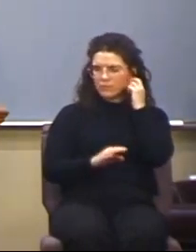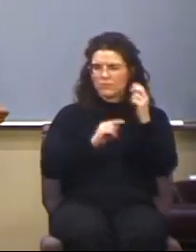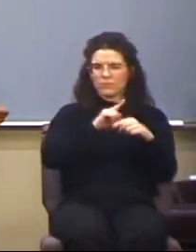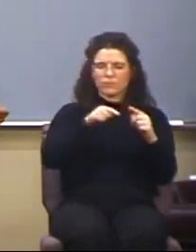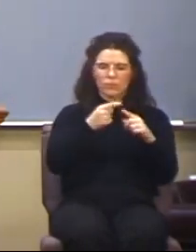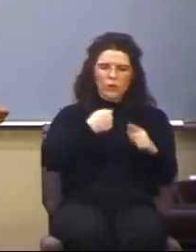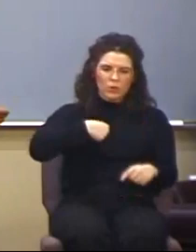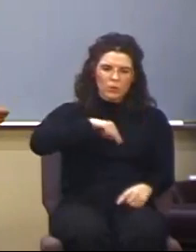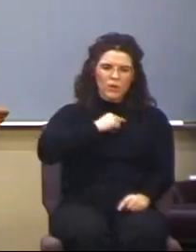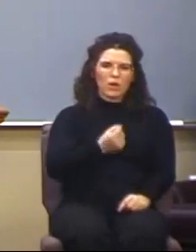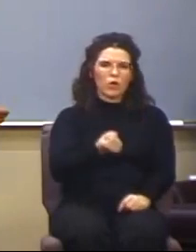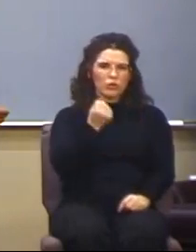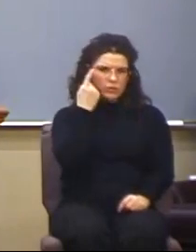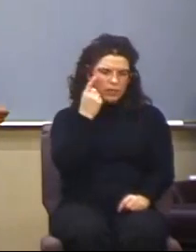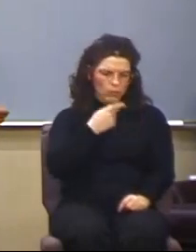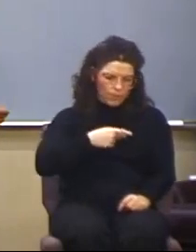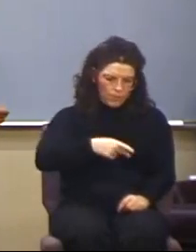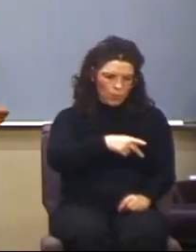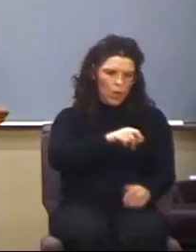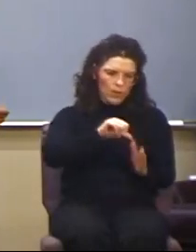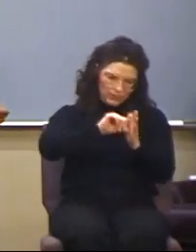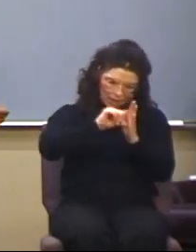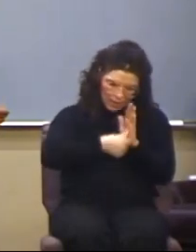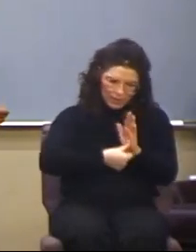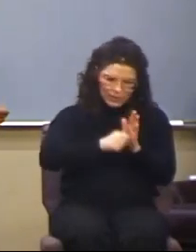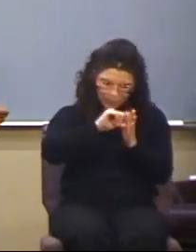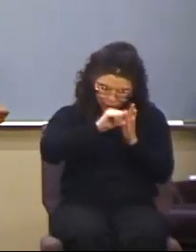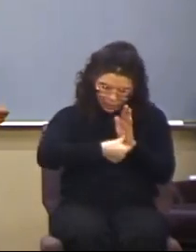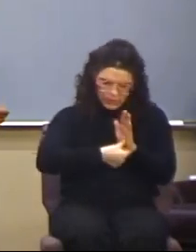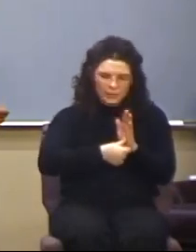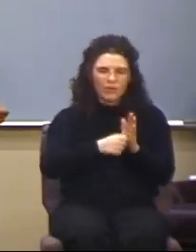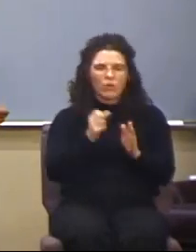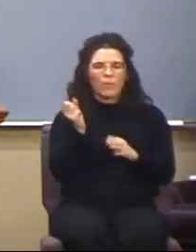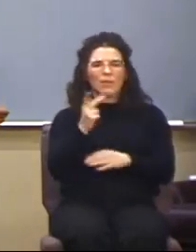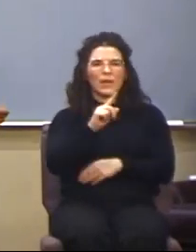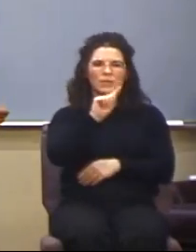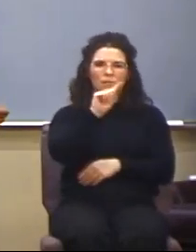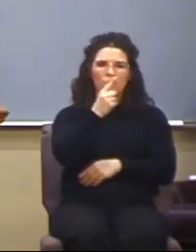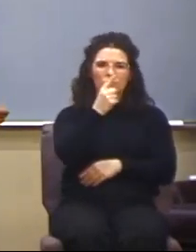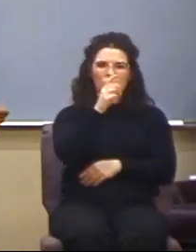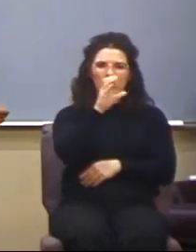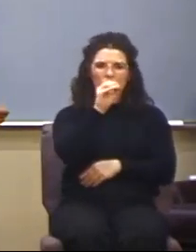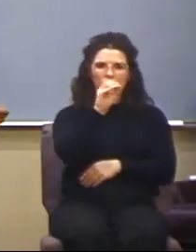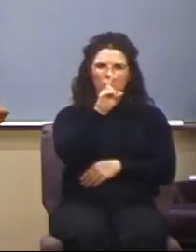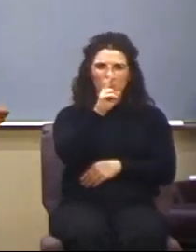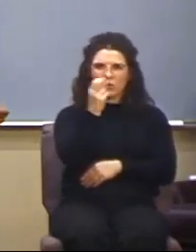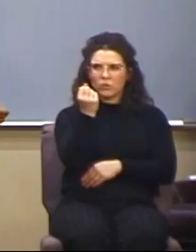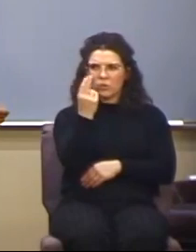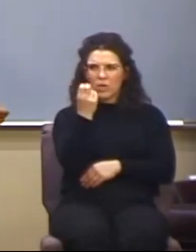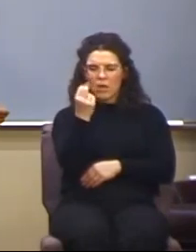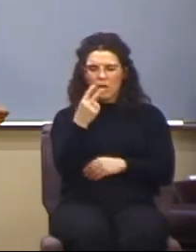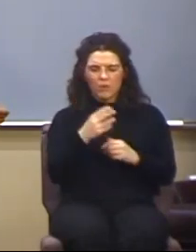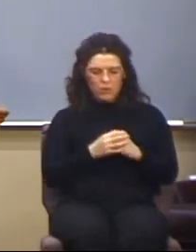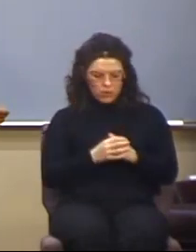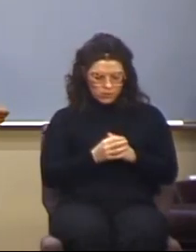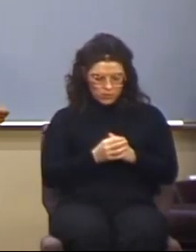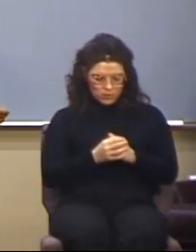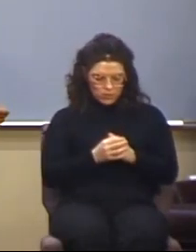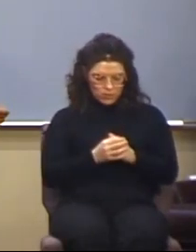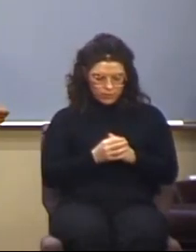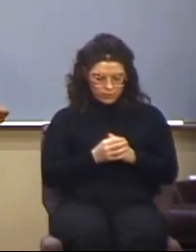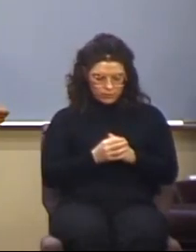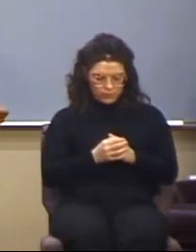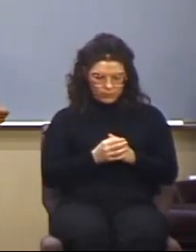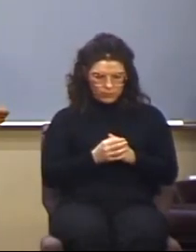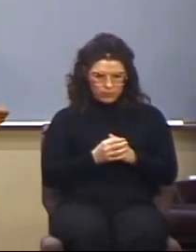what the apostle Paul here is pressing, go back to 1 Corinthians chapter 12, but I also wanted to read Acts